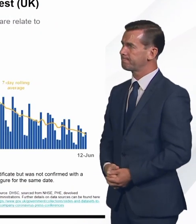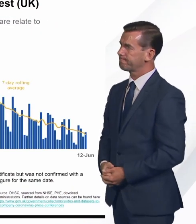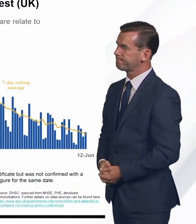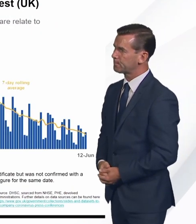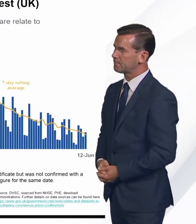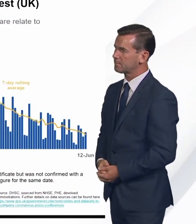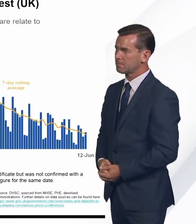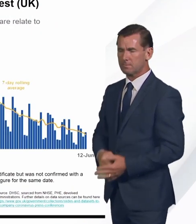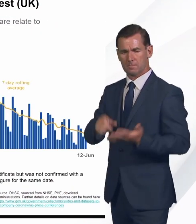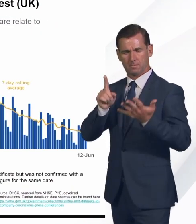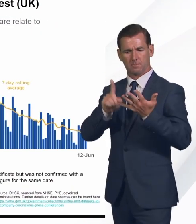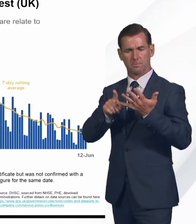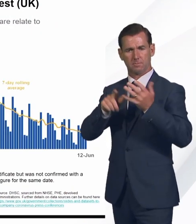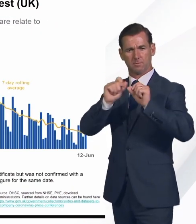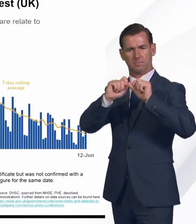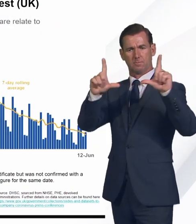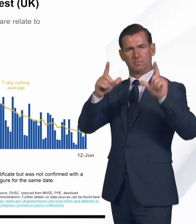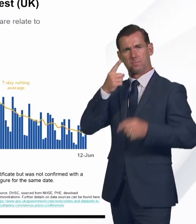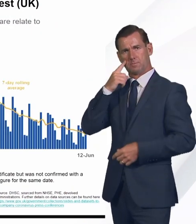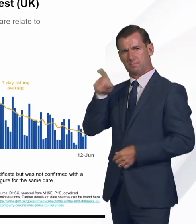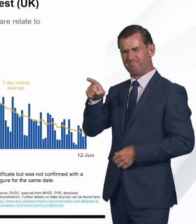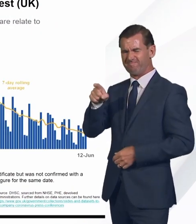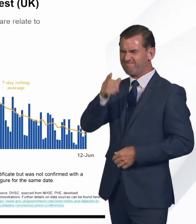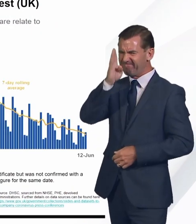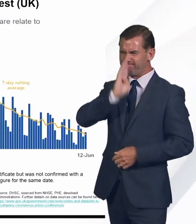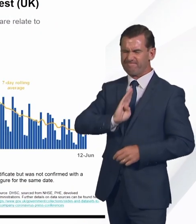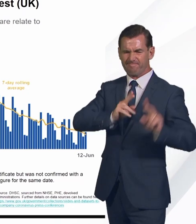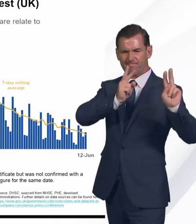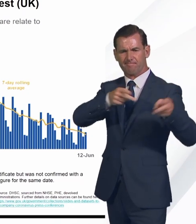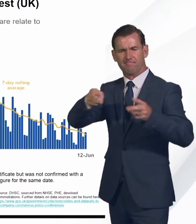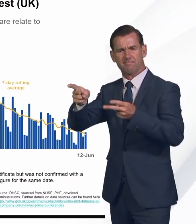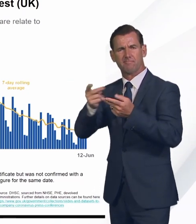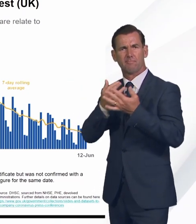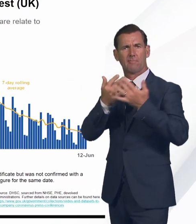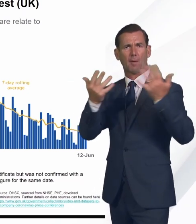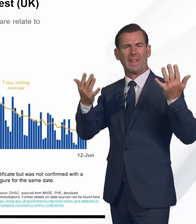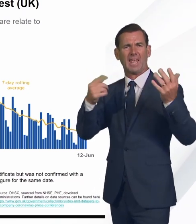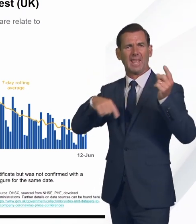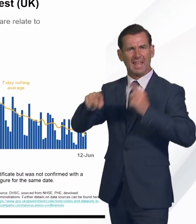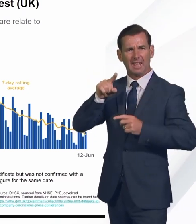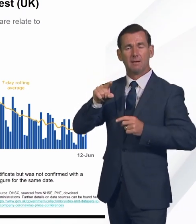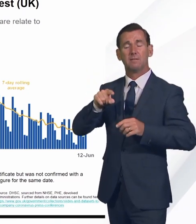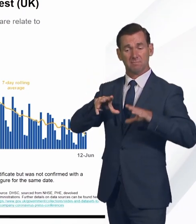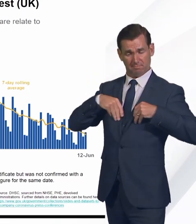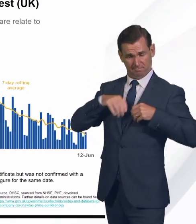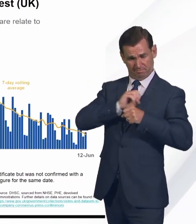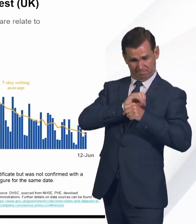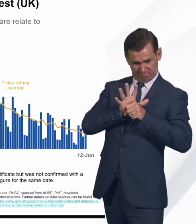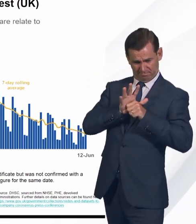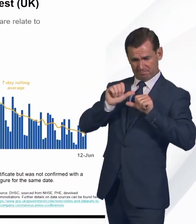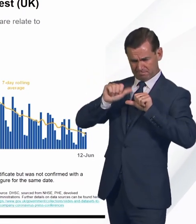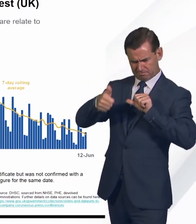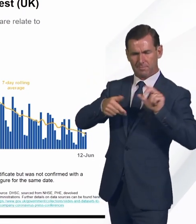shows the daily figures for those who've sadly lost their lives after testing positive for coronavirus.